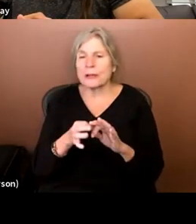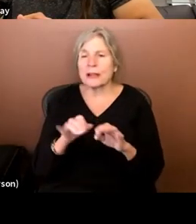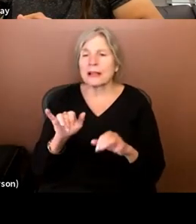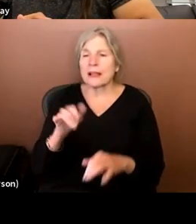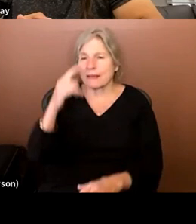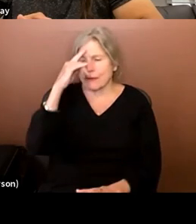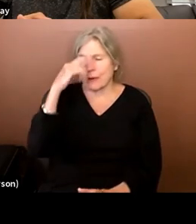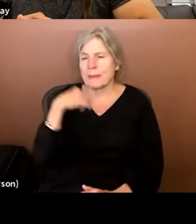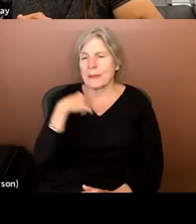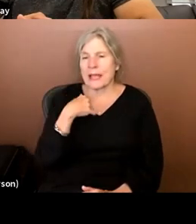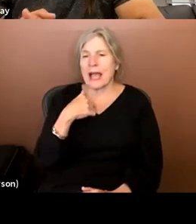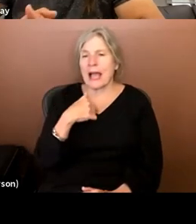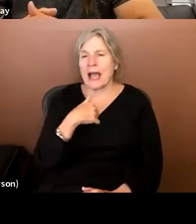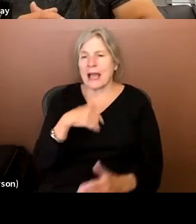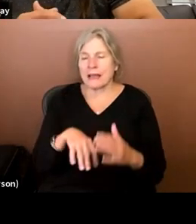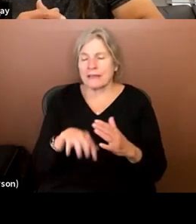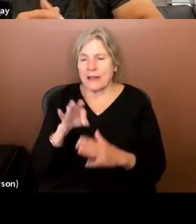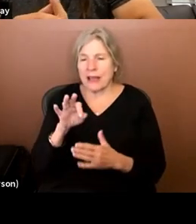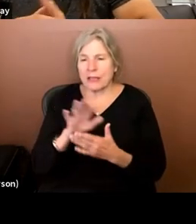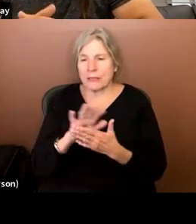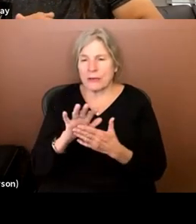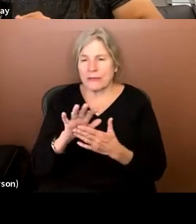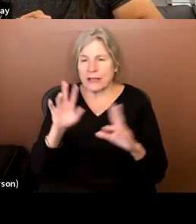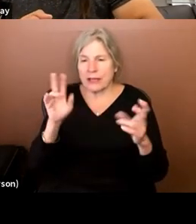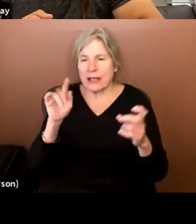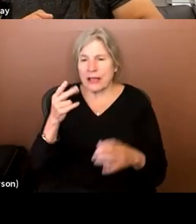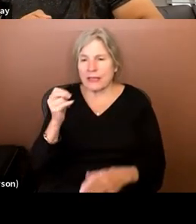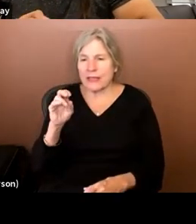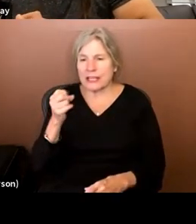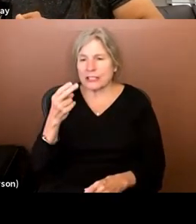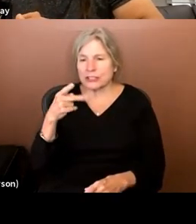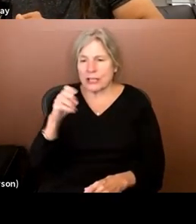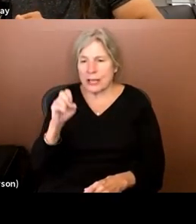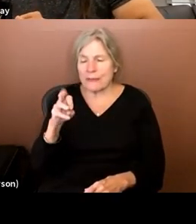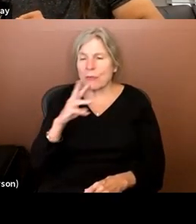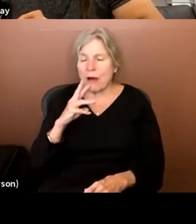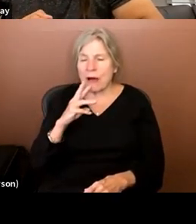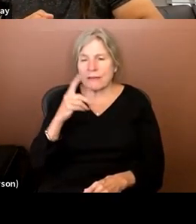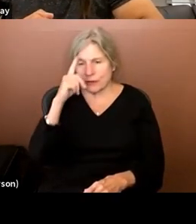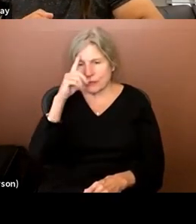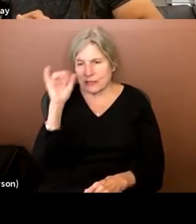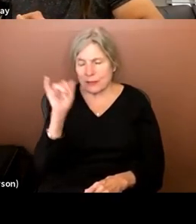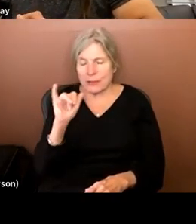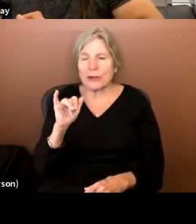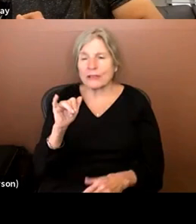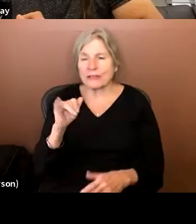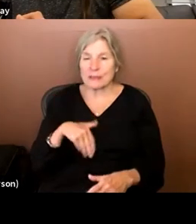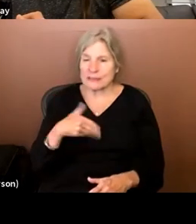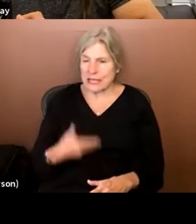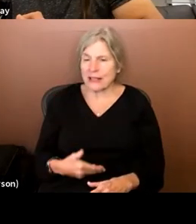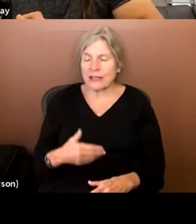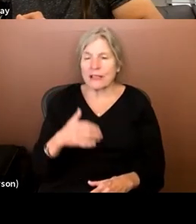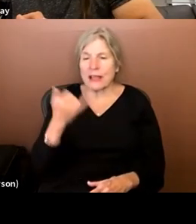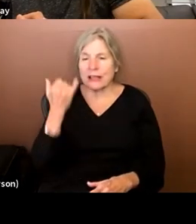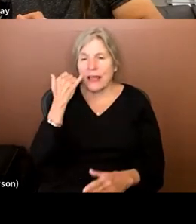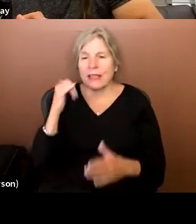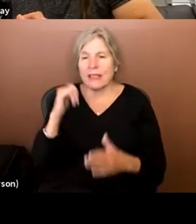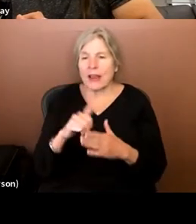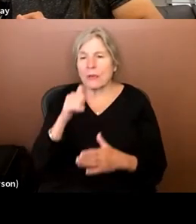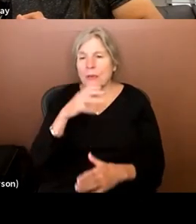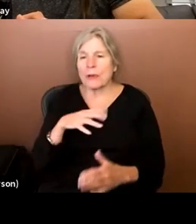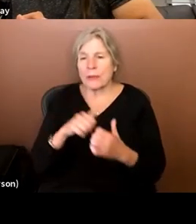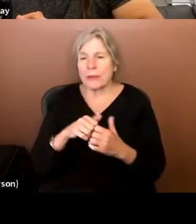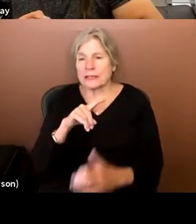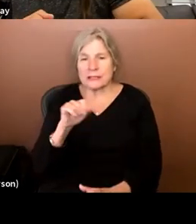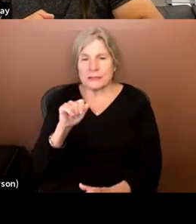me, I found the movie, The Shape of Water really upsetting for similar reasons. The idea that a woman with a disability would